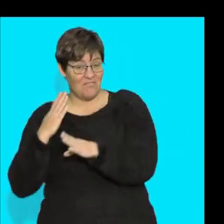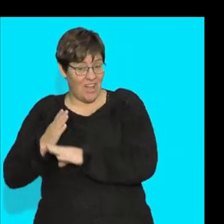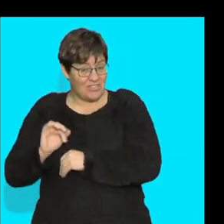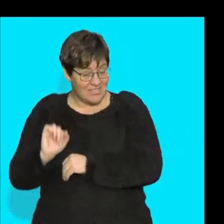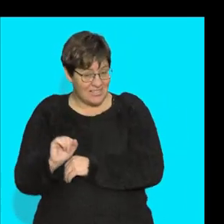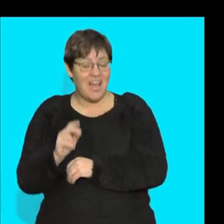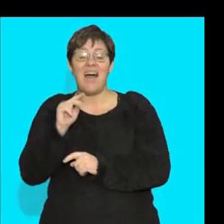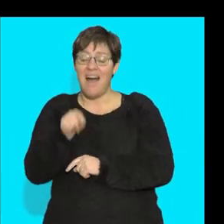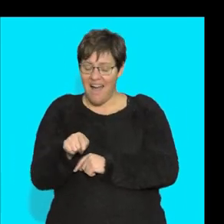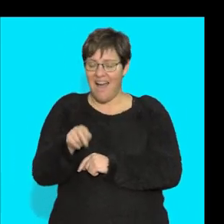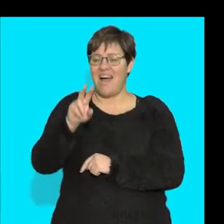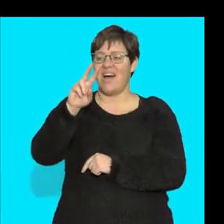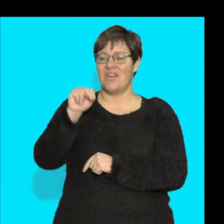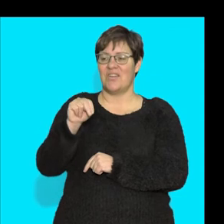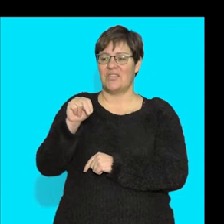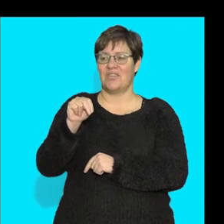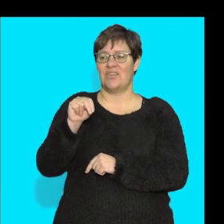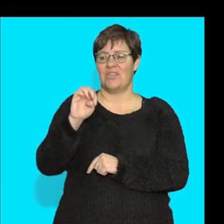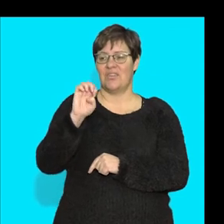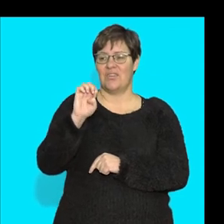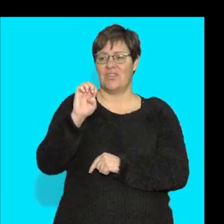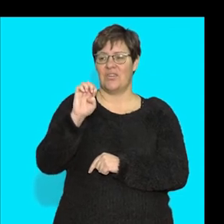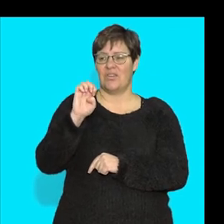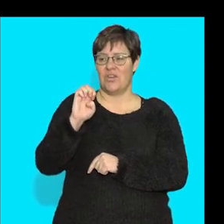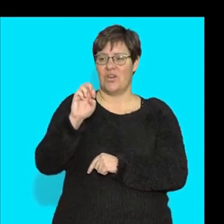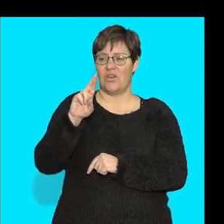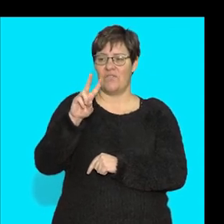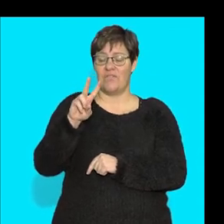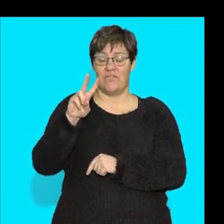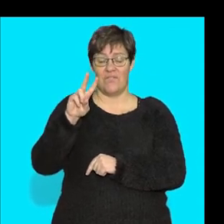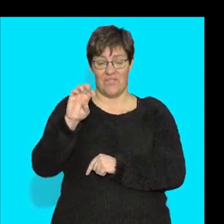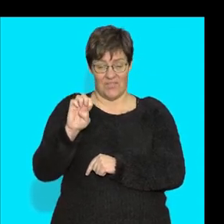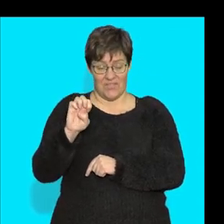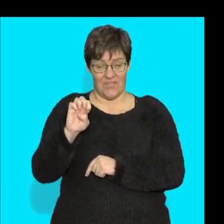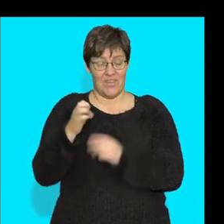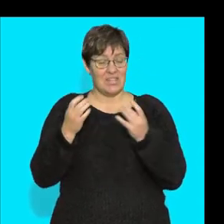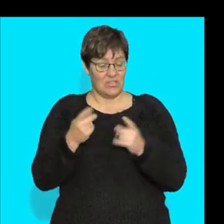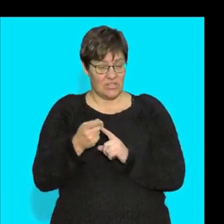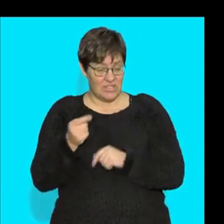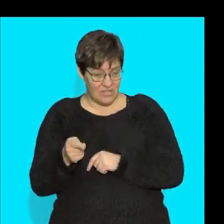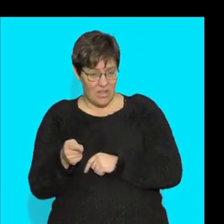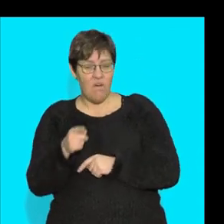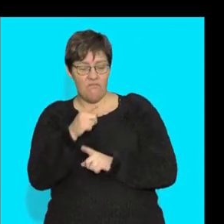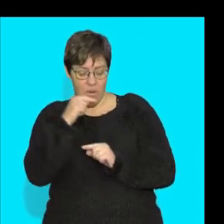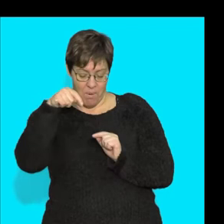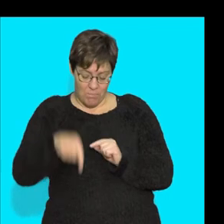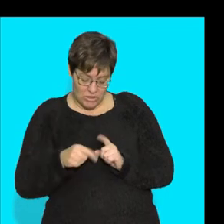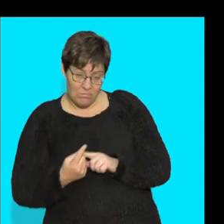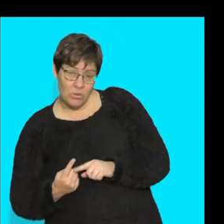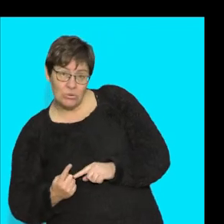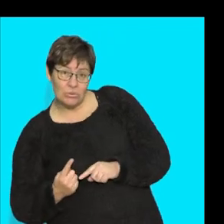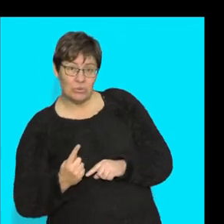nervous tissue is sending a message from the bottom to the top.